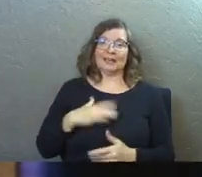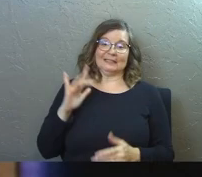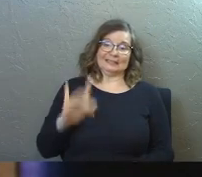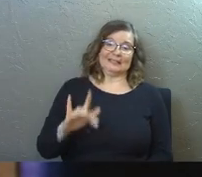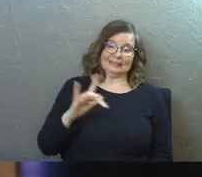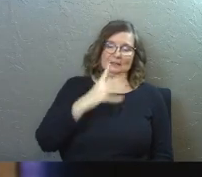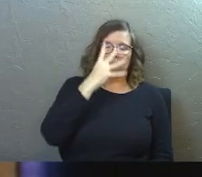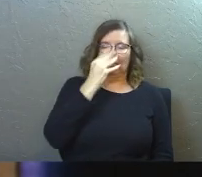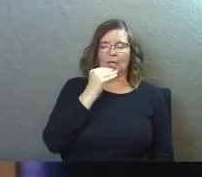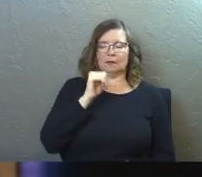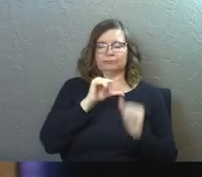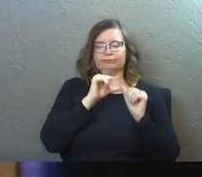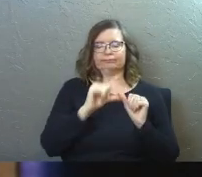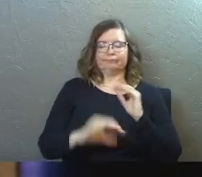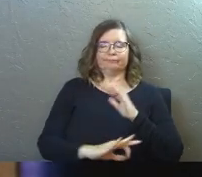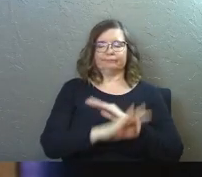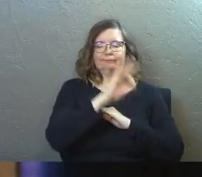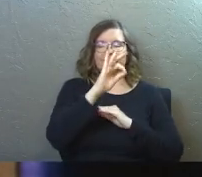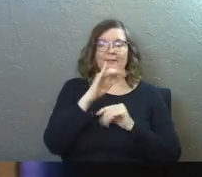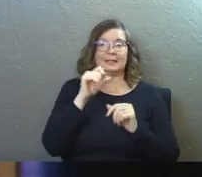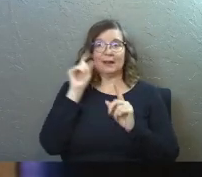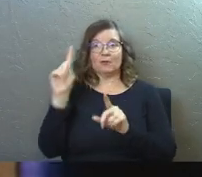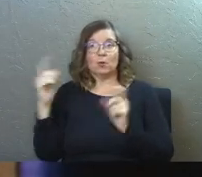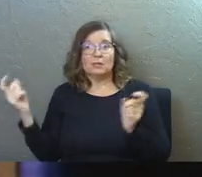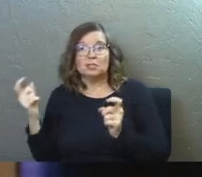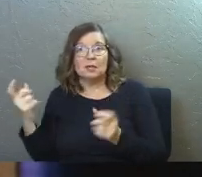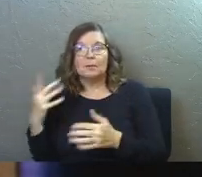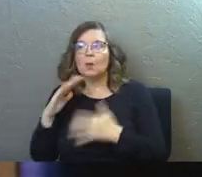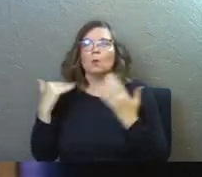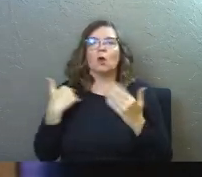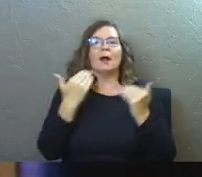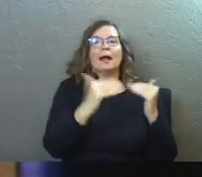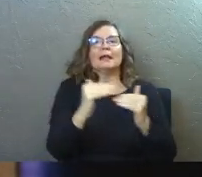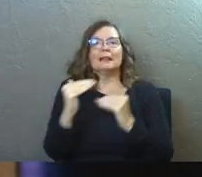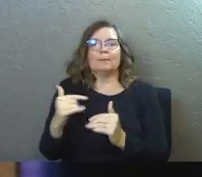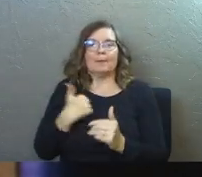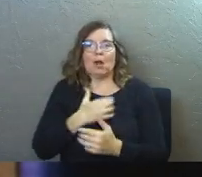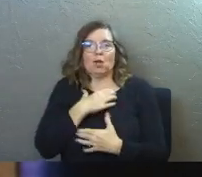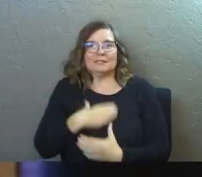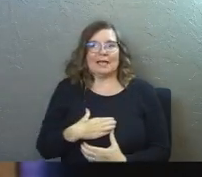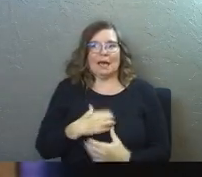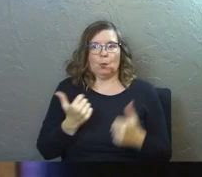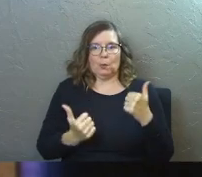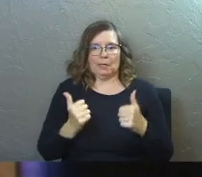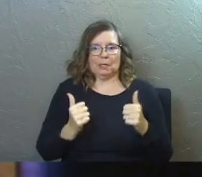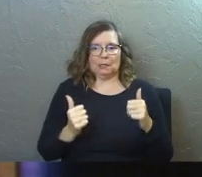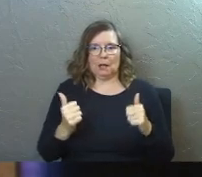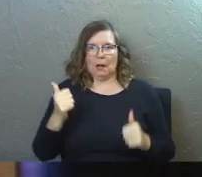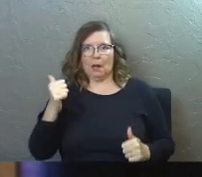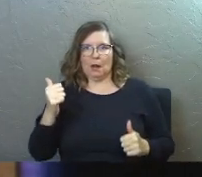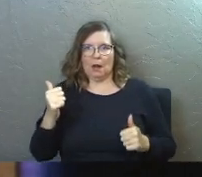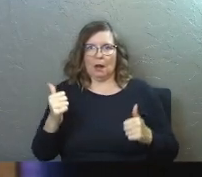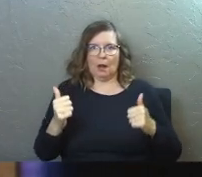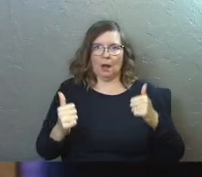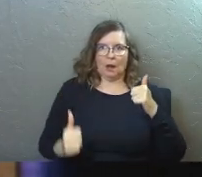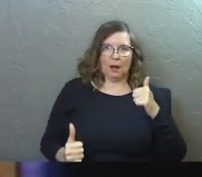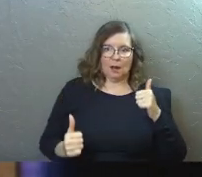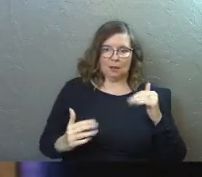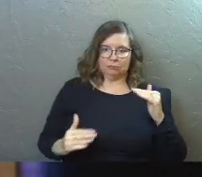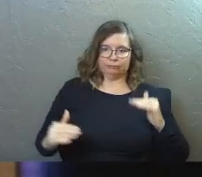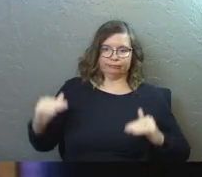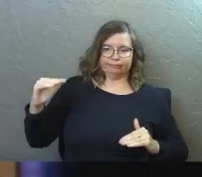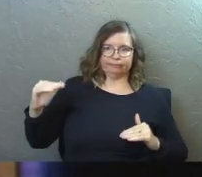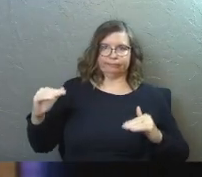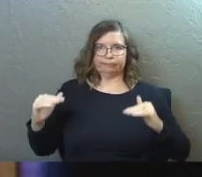snooze button rather than go to the gym. It's just all of the stuff. Right? Like, we are limited by our desires that are so much stronger. Our